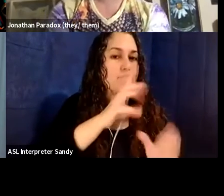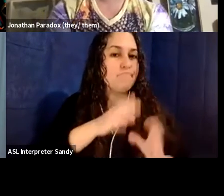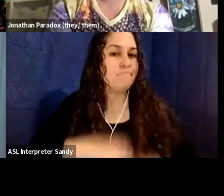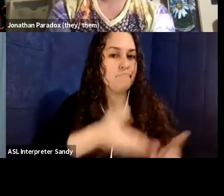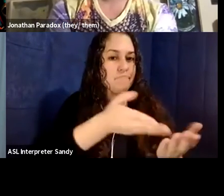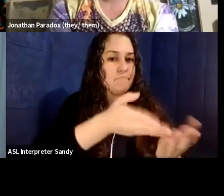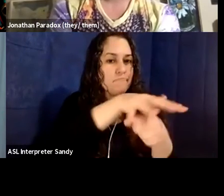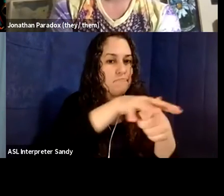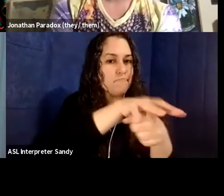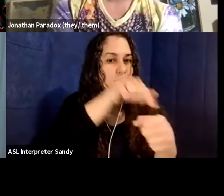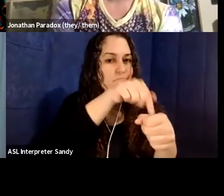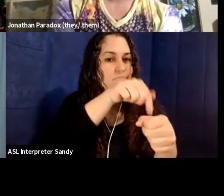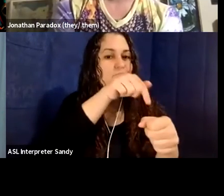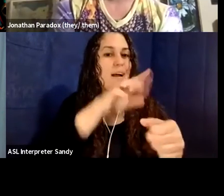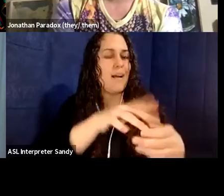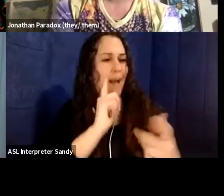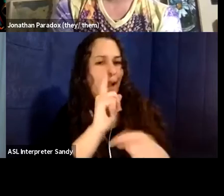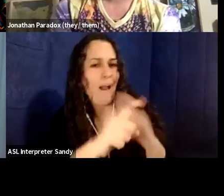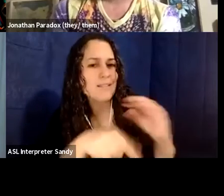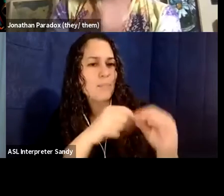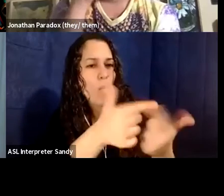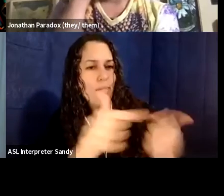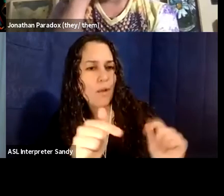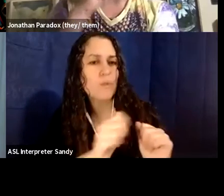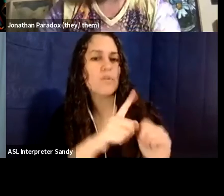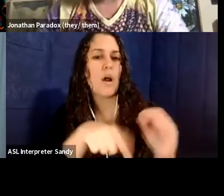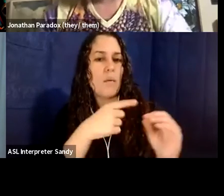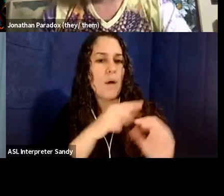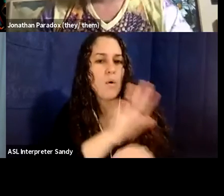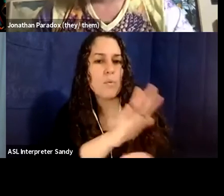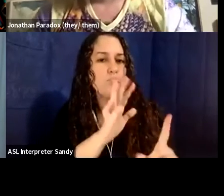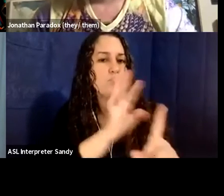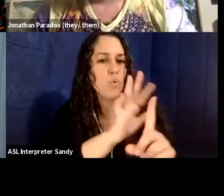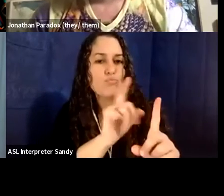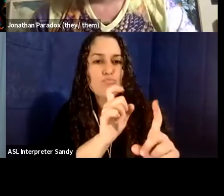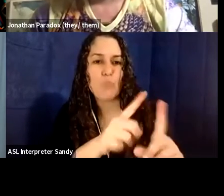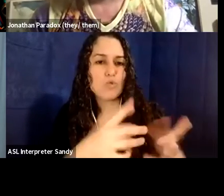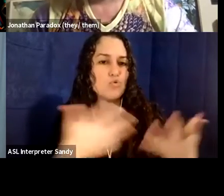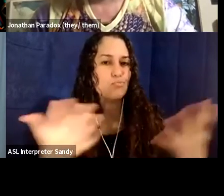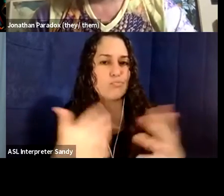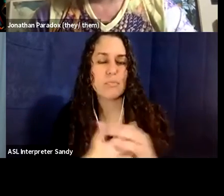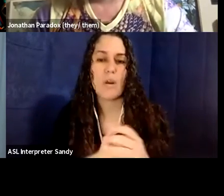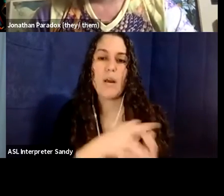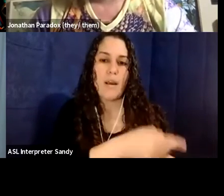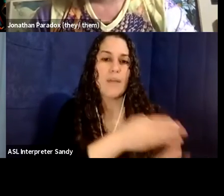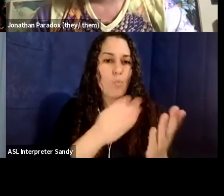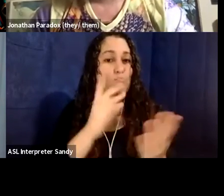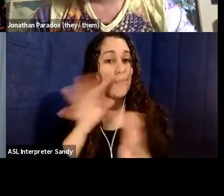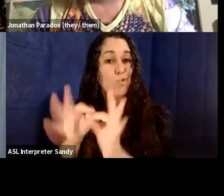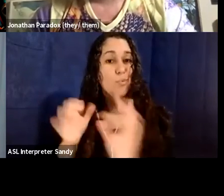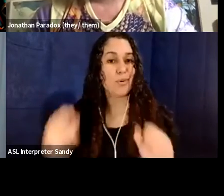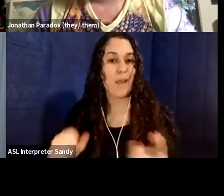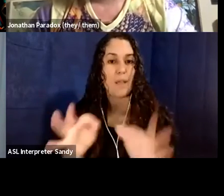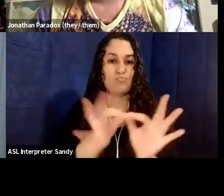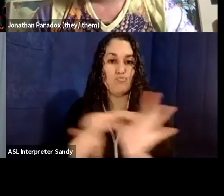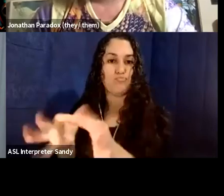language is about. Um, talk to them about what you see or what questions you have. And the interpreter is there to facilitate that